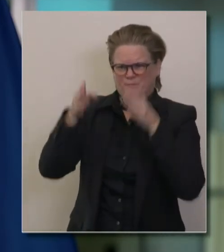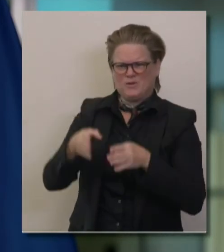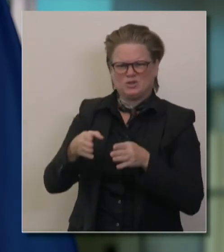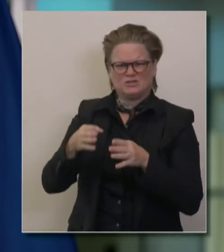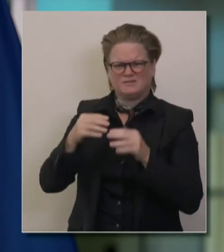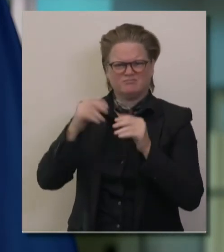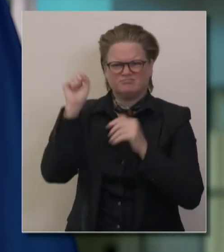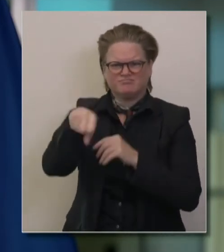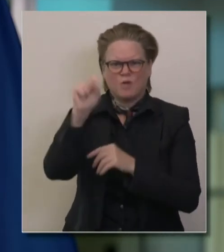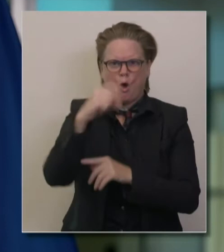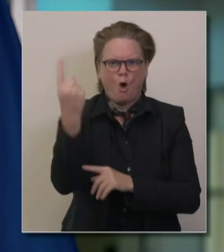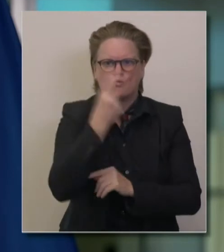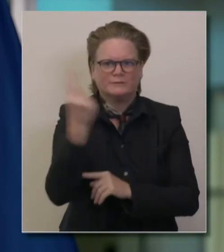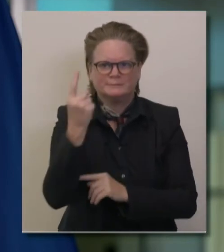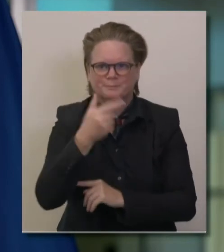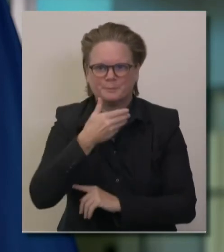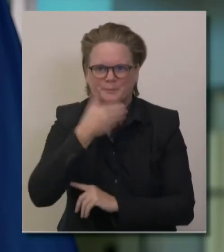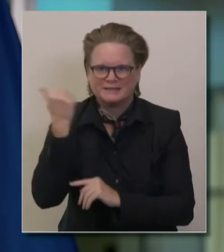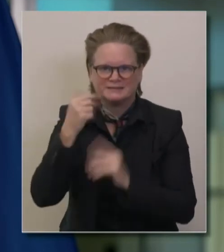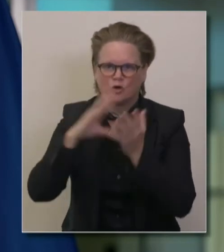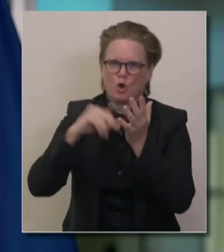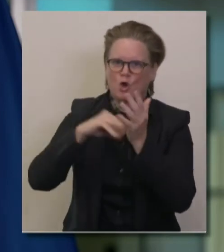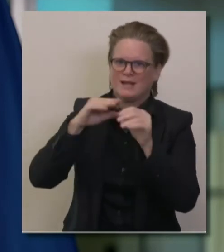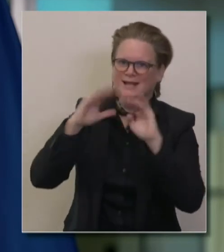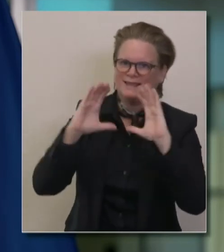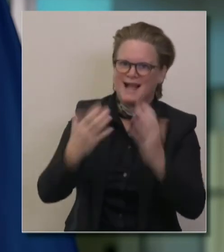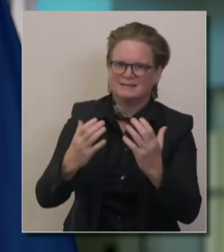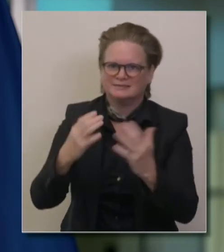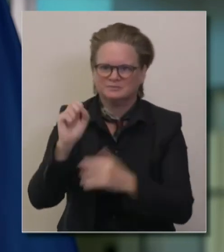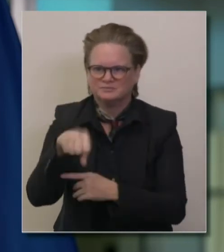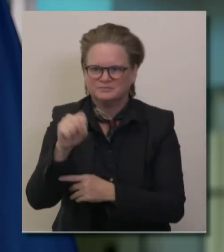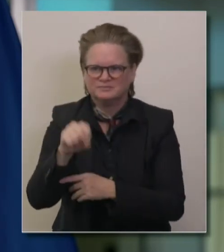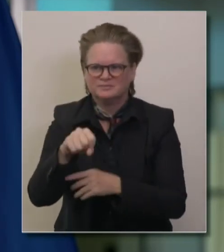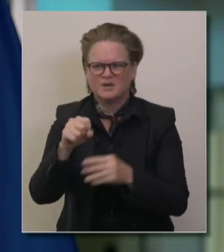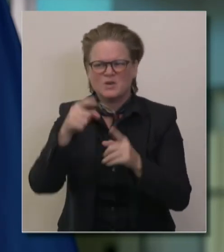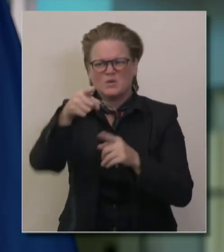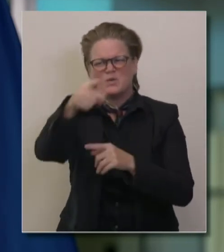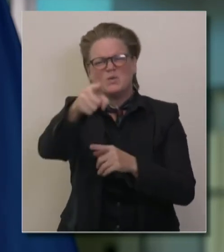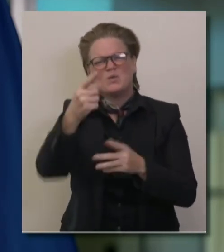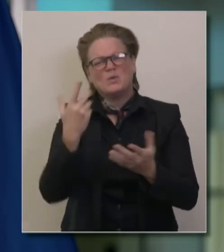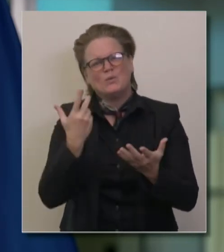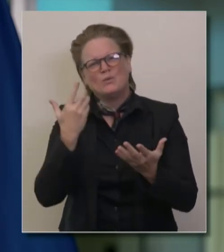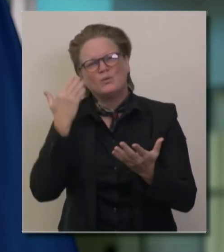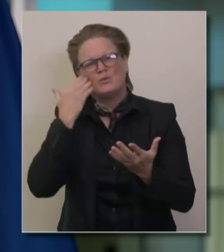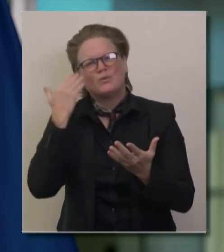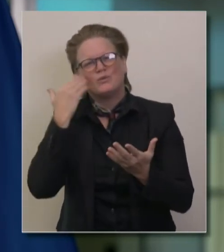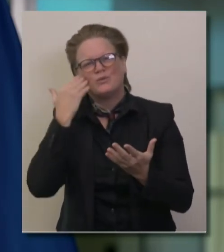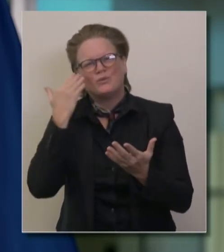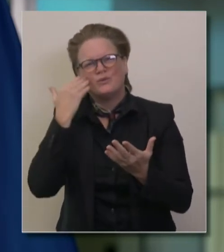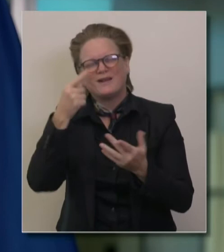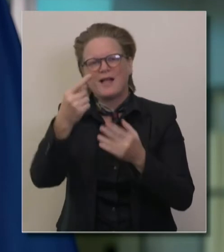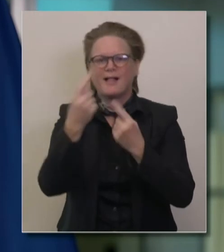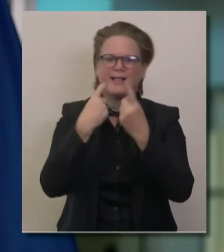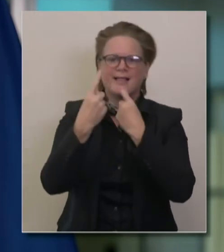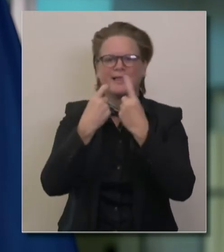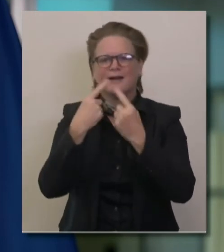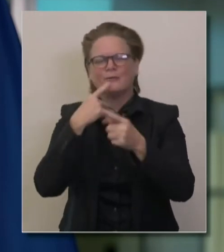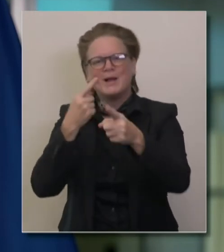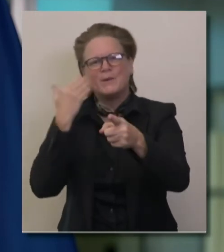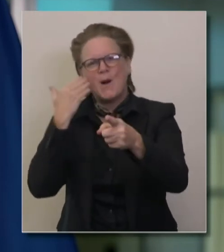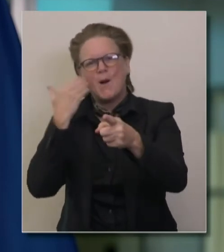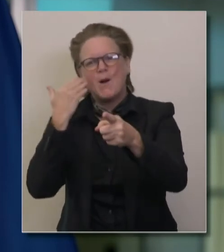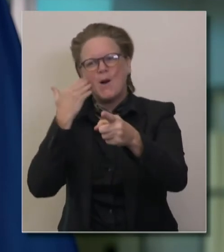think most folks that cover the state of California are familiar with 1,000-plus school districts in the state, how we've